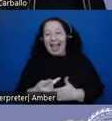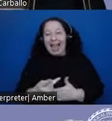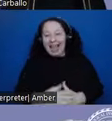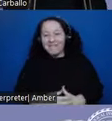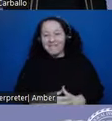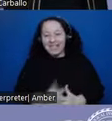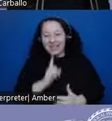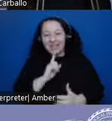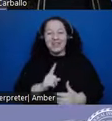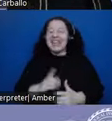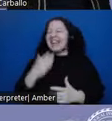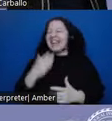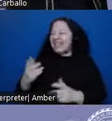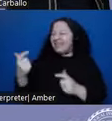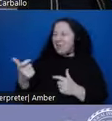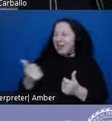It's been a for tuning in everyone.